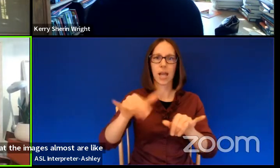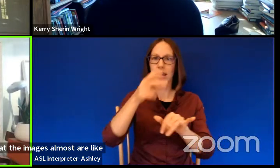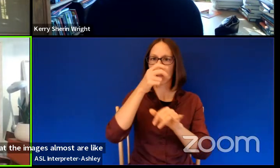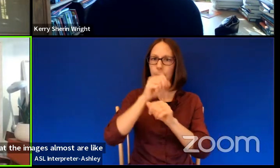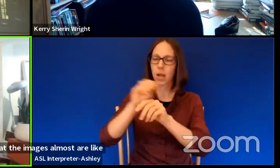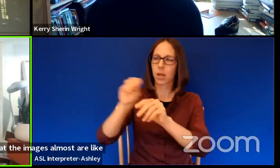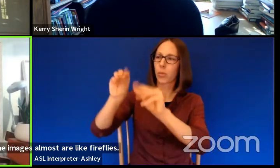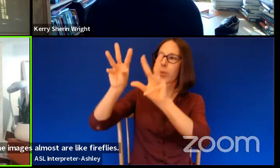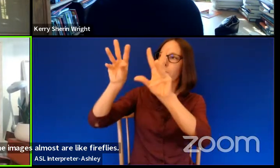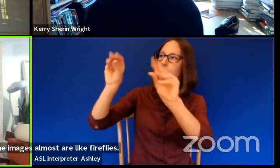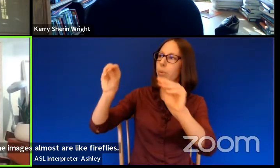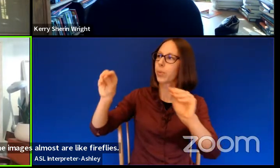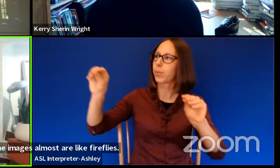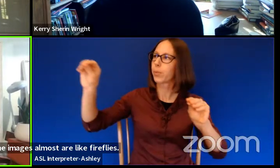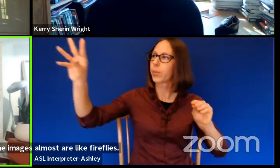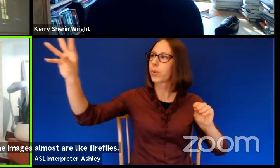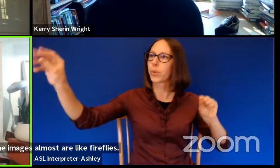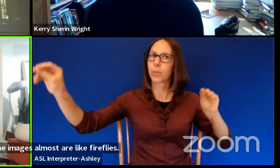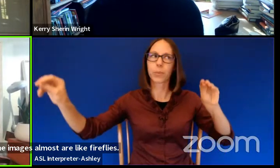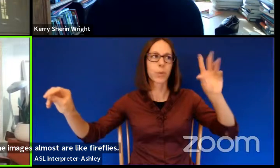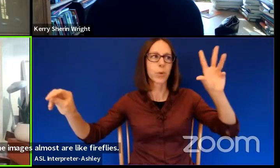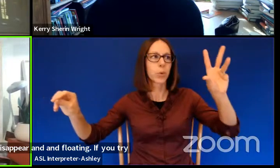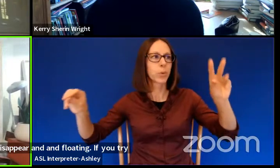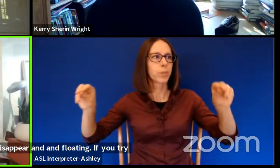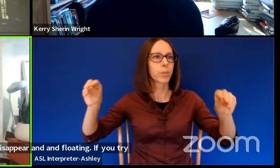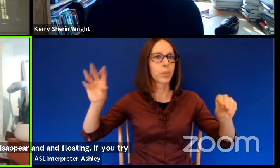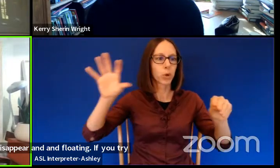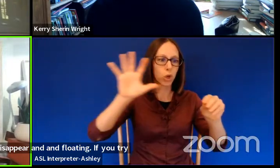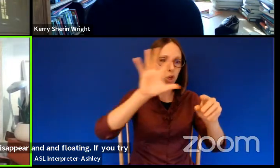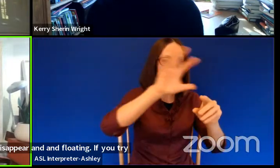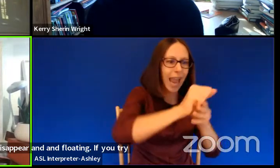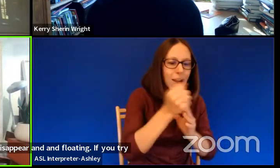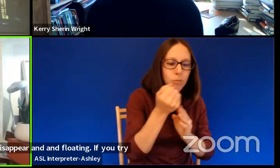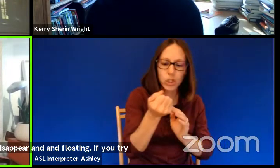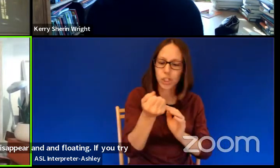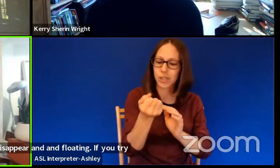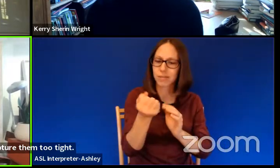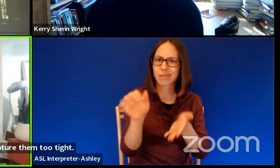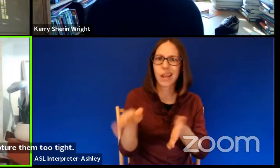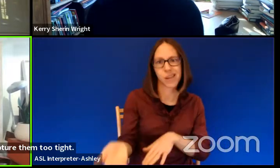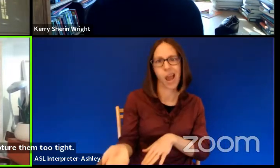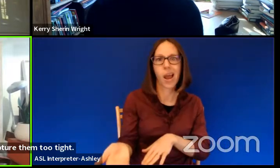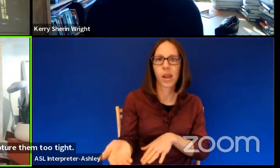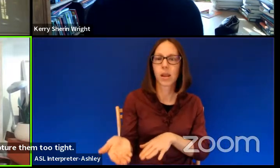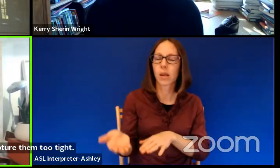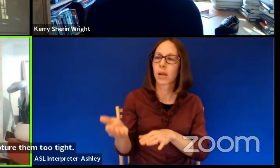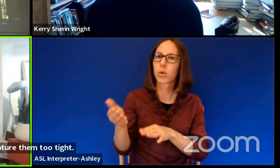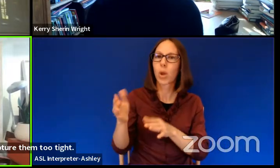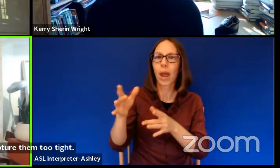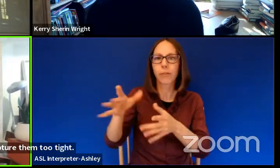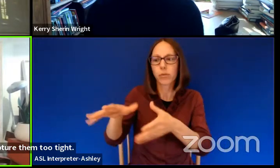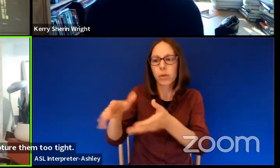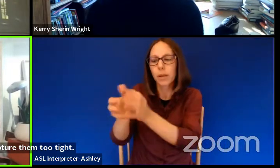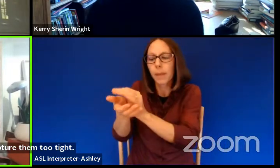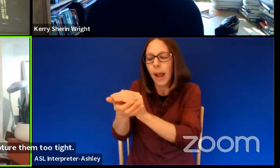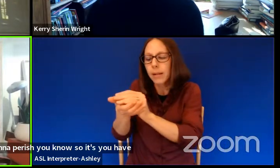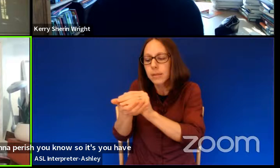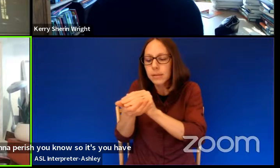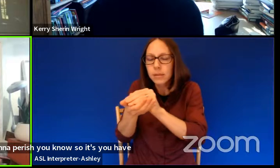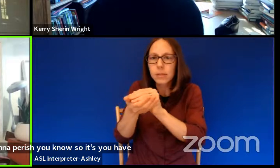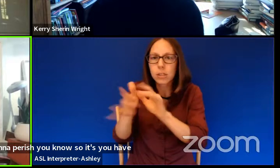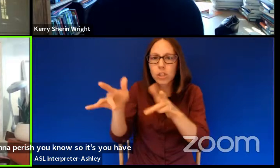disappear and, and float. And if you try to capture them too tight, they're, they're going to perish, you know? So it's, you have to really balance out